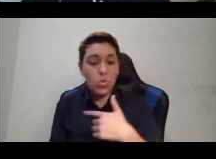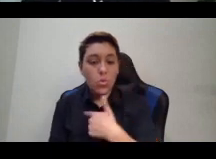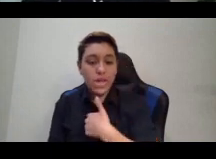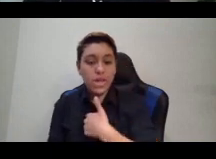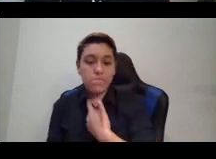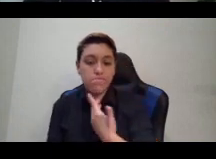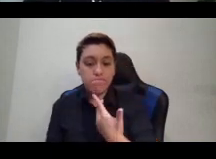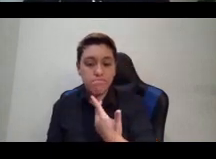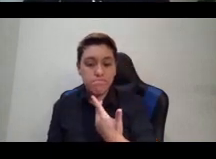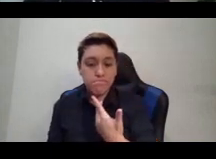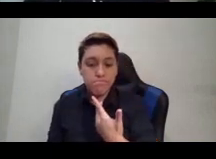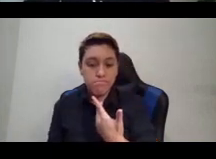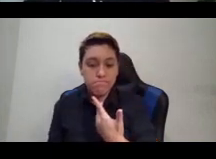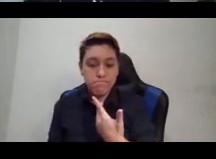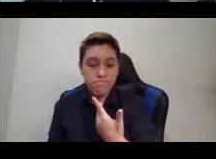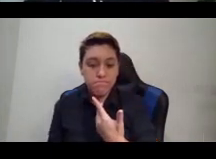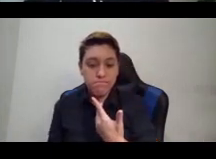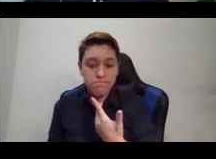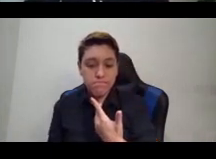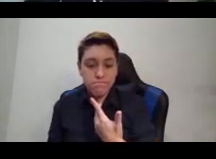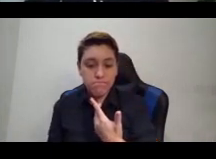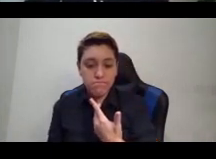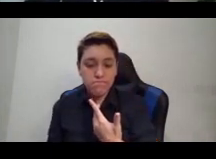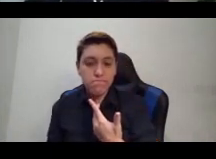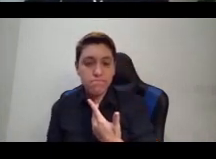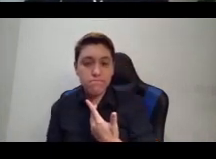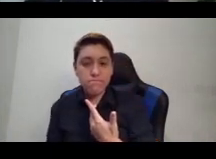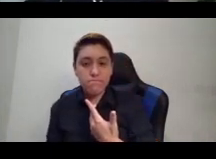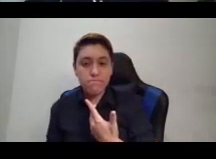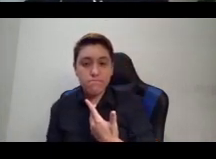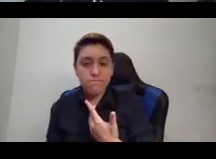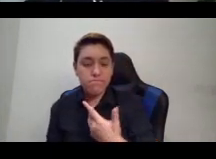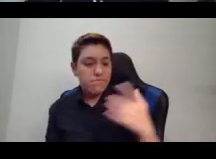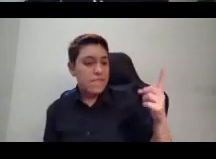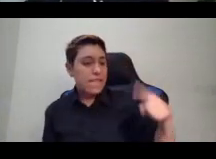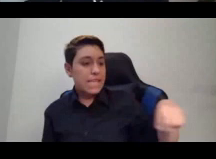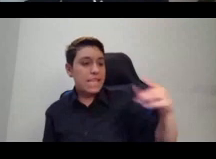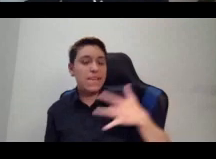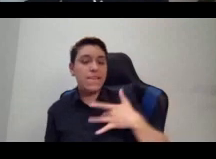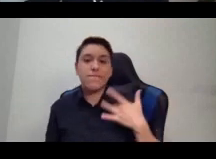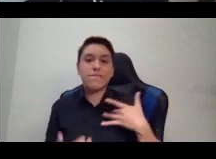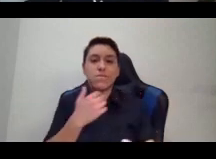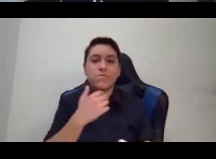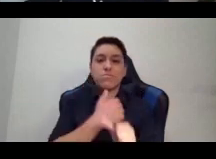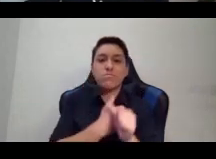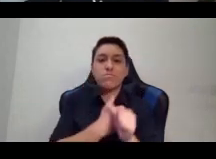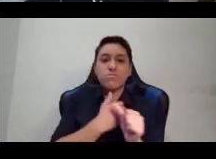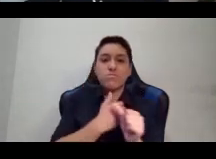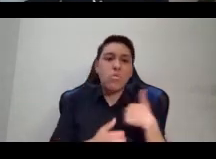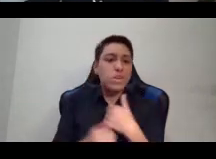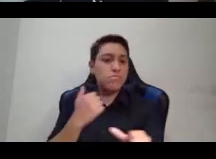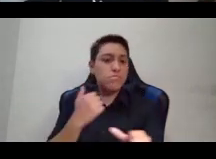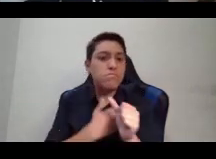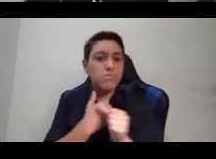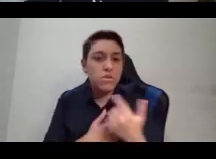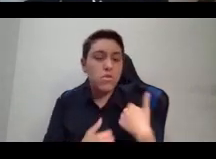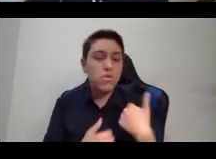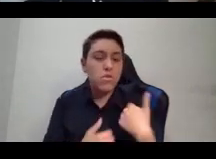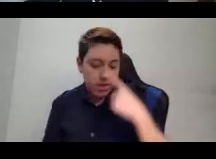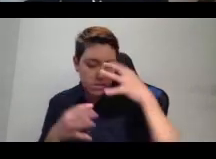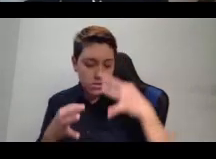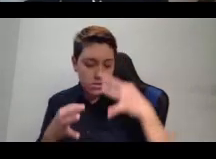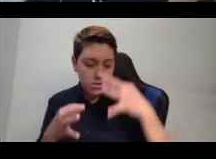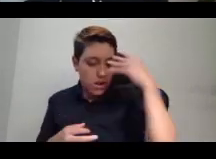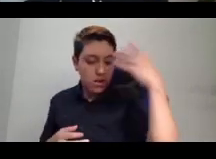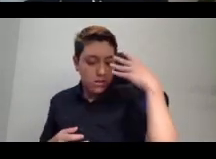in many ways by the opportunities of stepping outside of the gender binary that has been